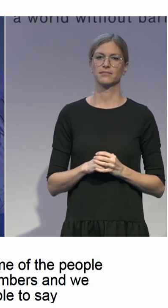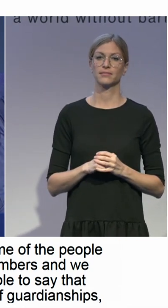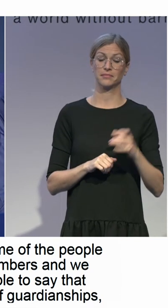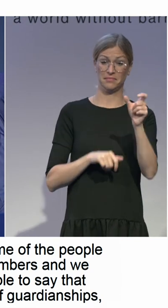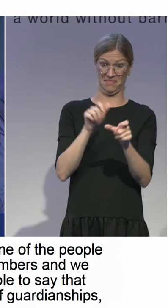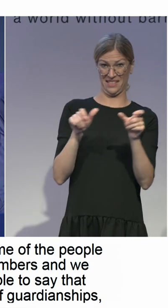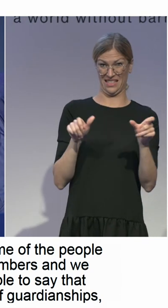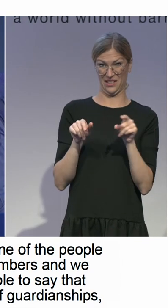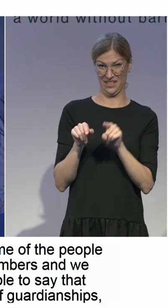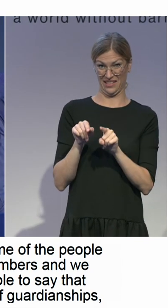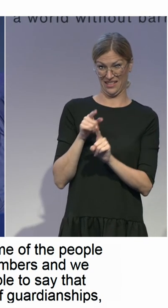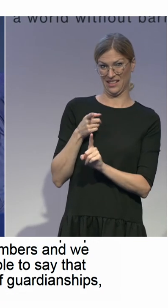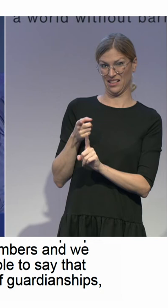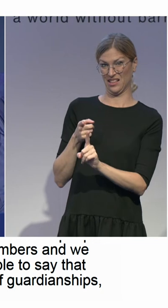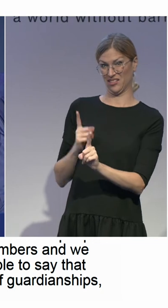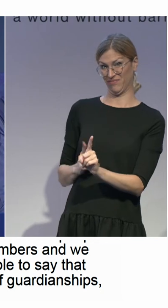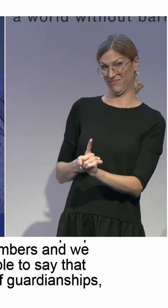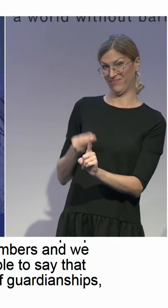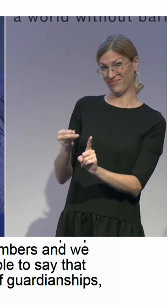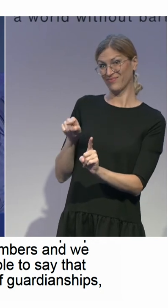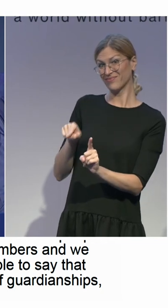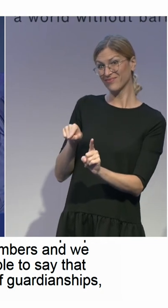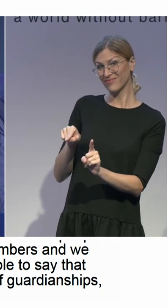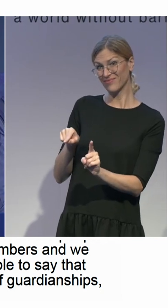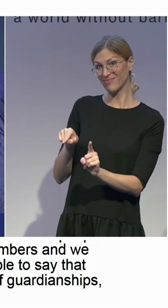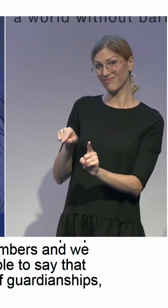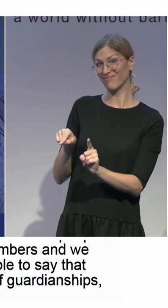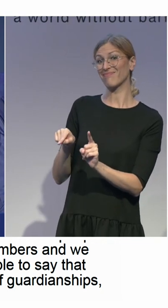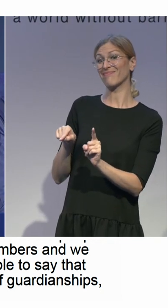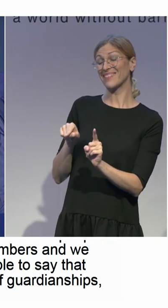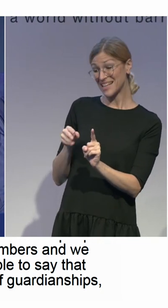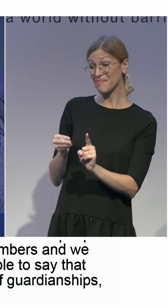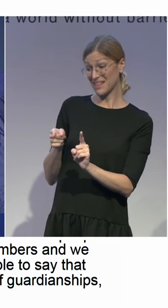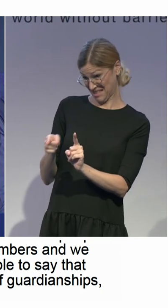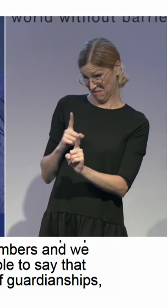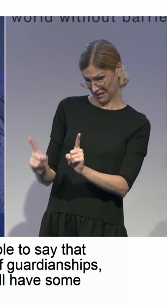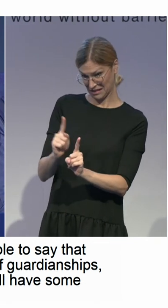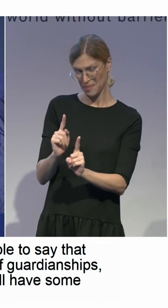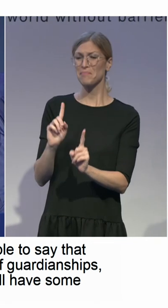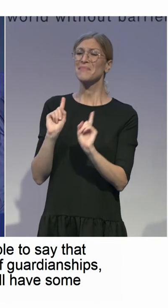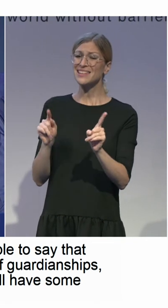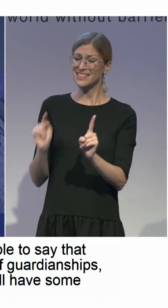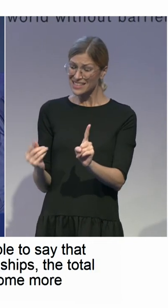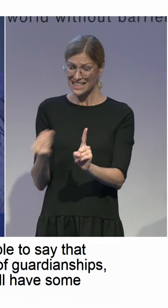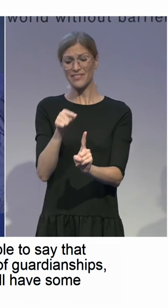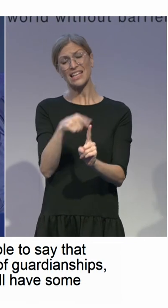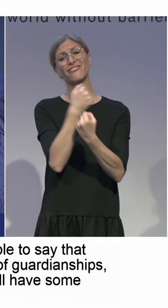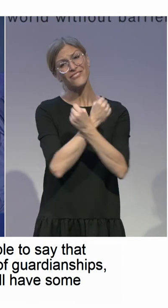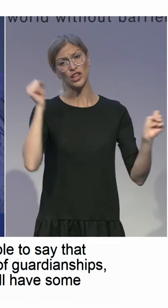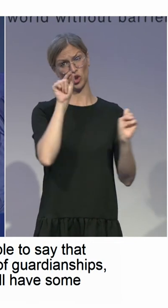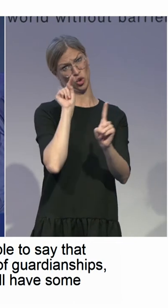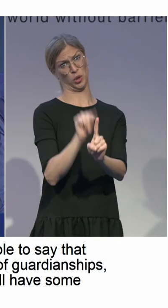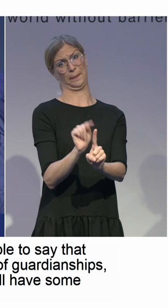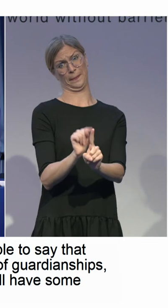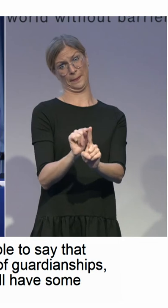have some more freedom and the guardianships authority will be limited. Thank you.